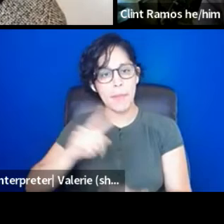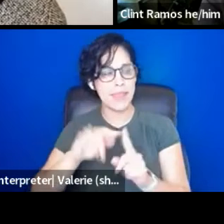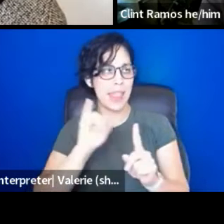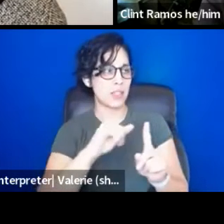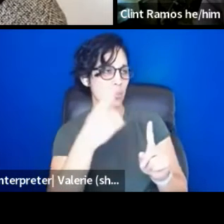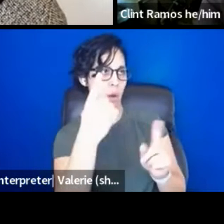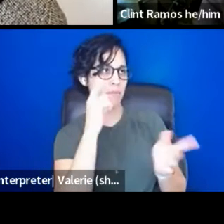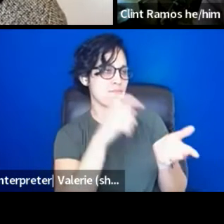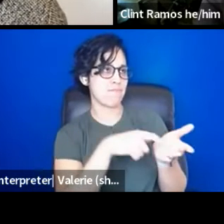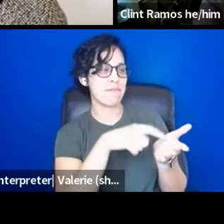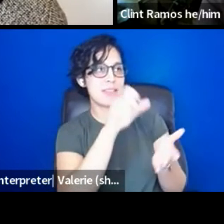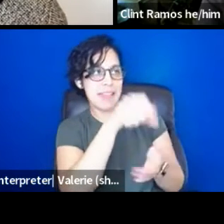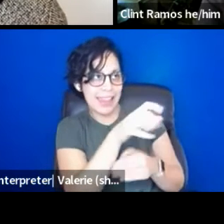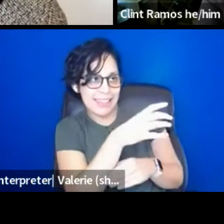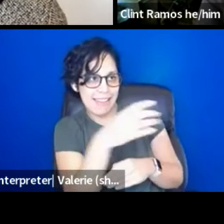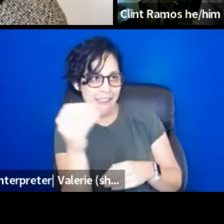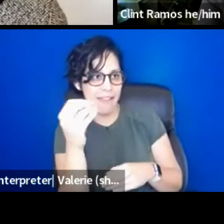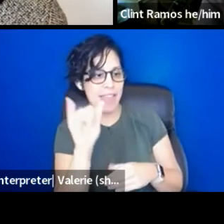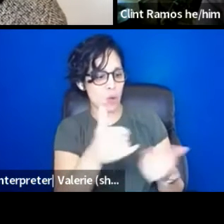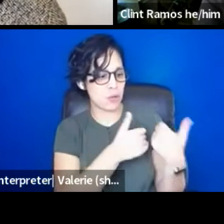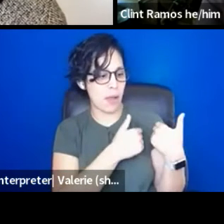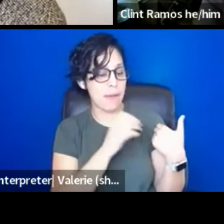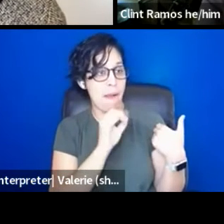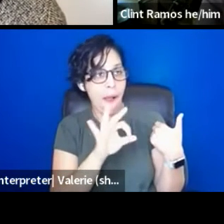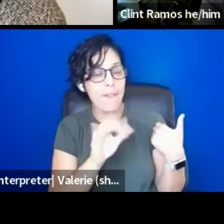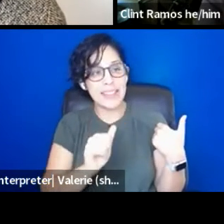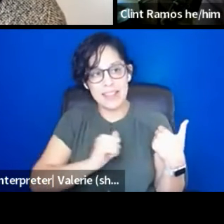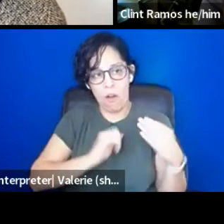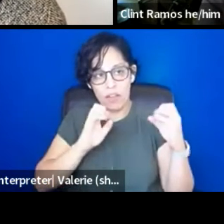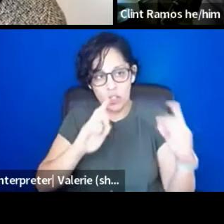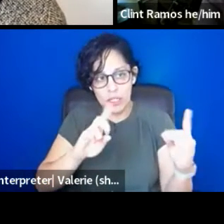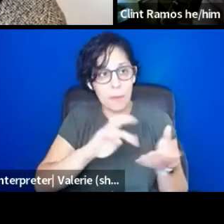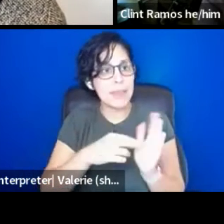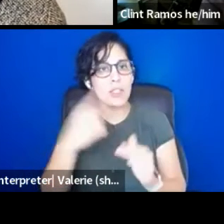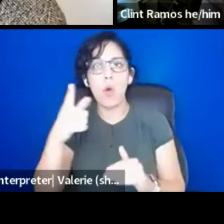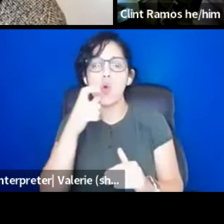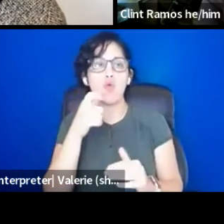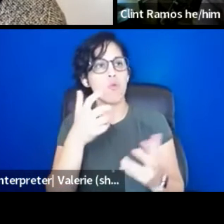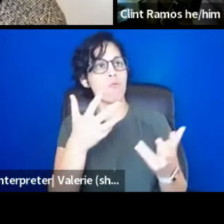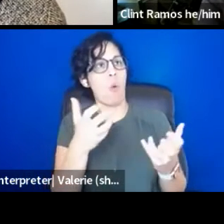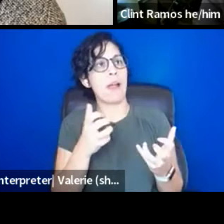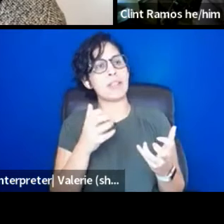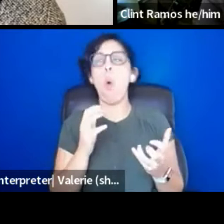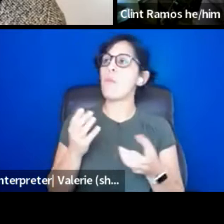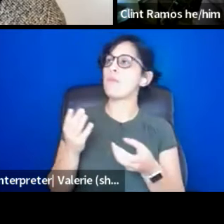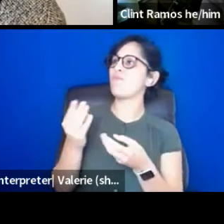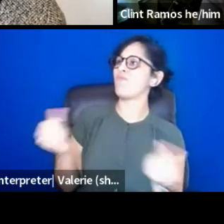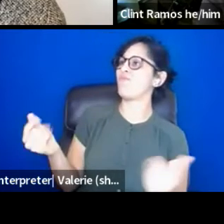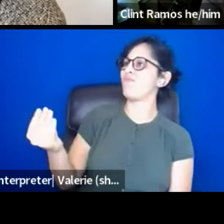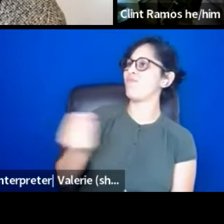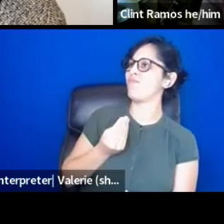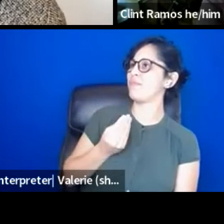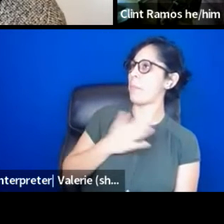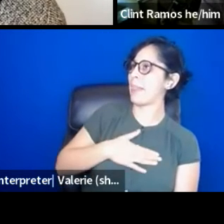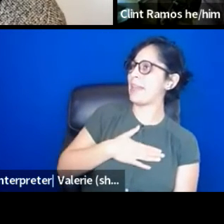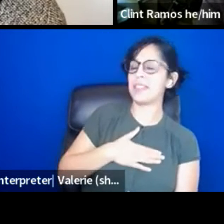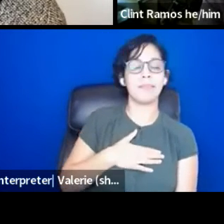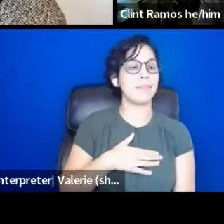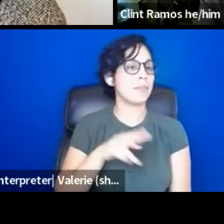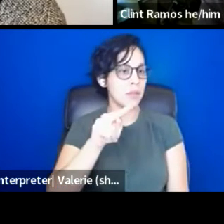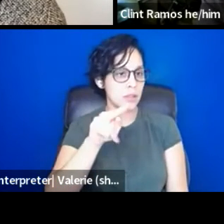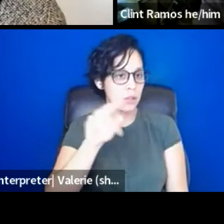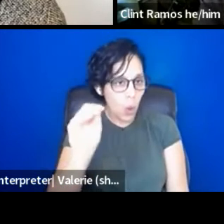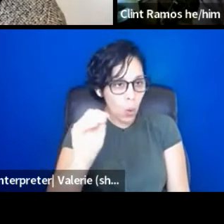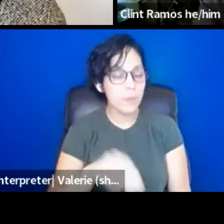responsibility of self-education. Anyone who wants like a quick template and answers, answers no. Do the research,